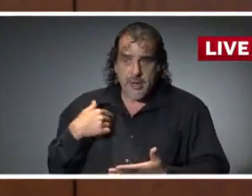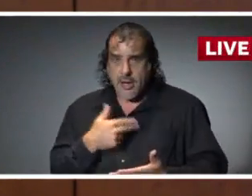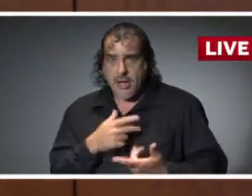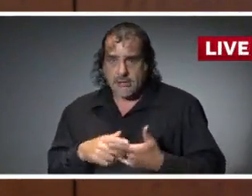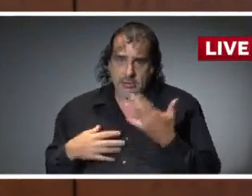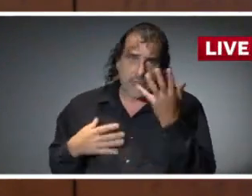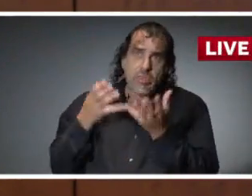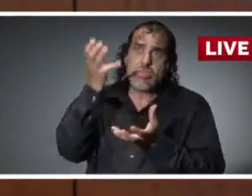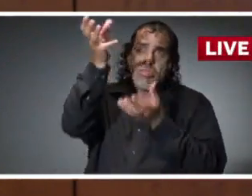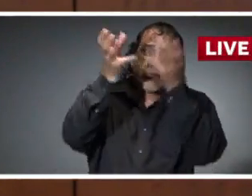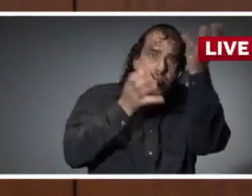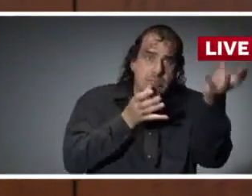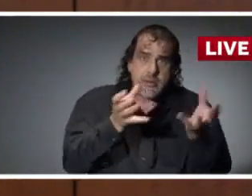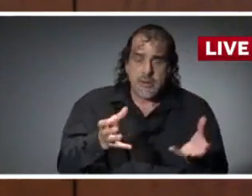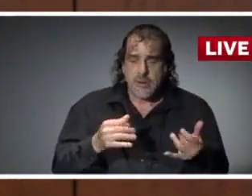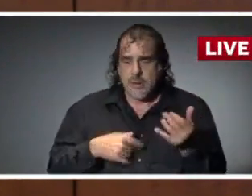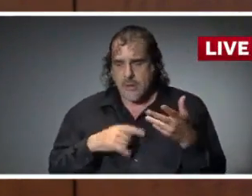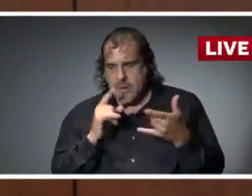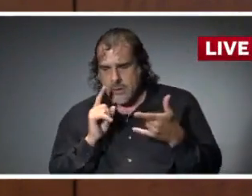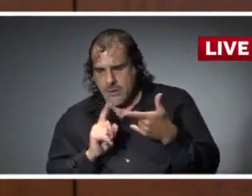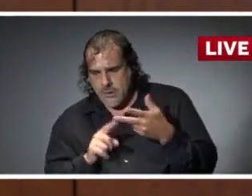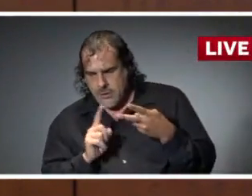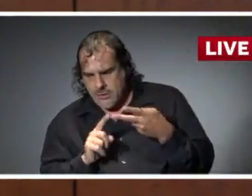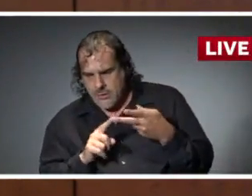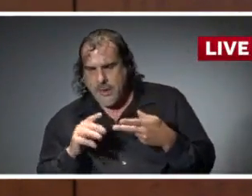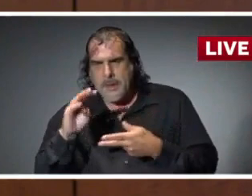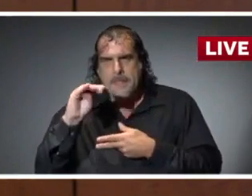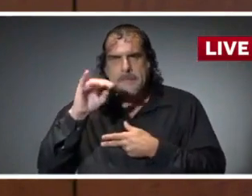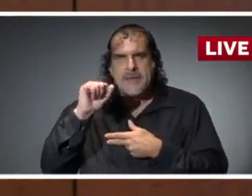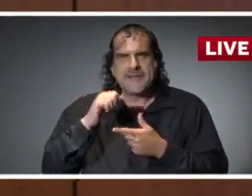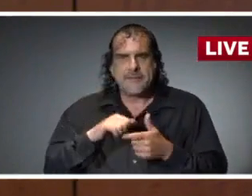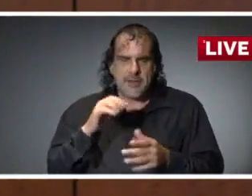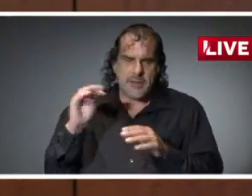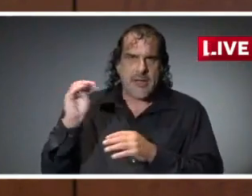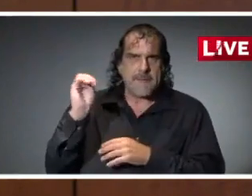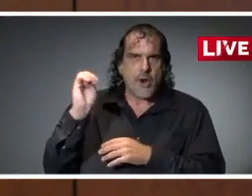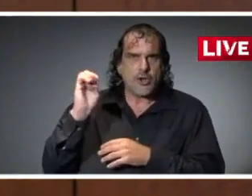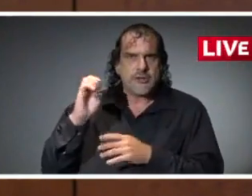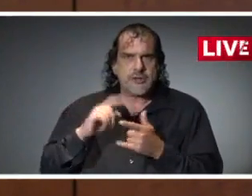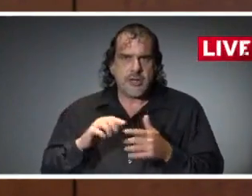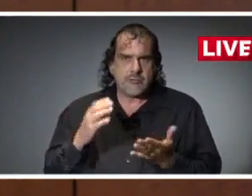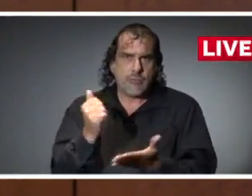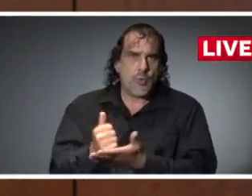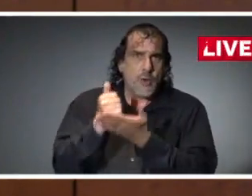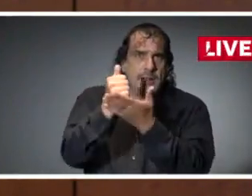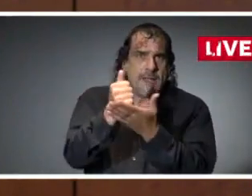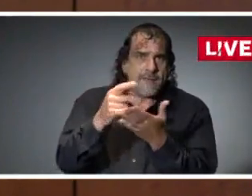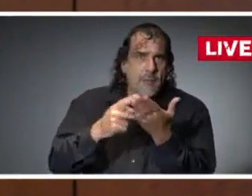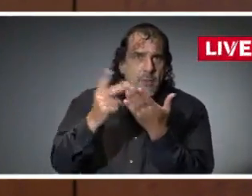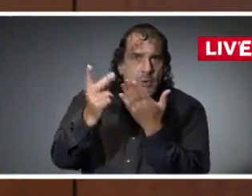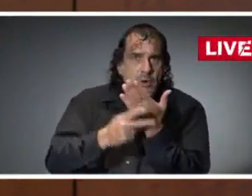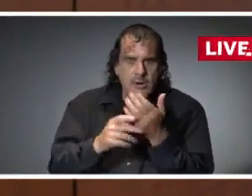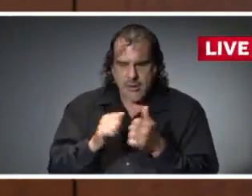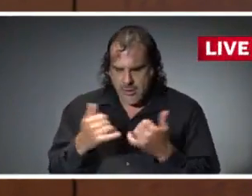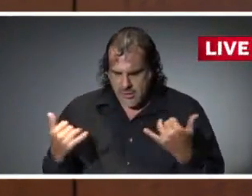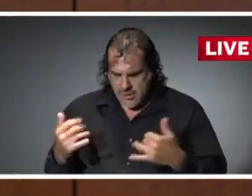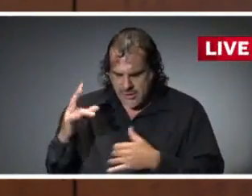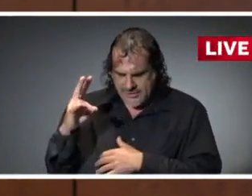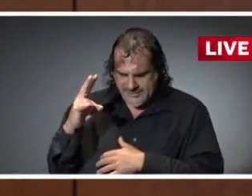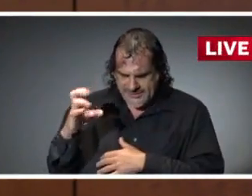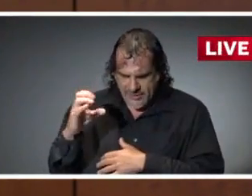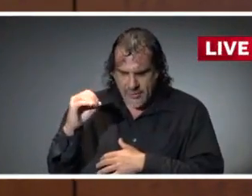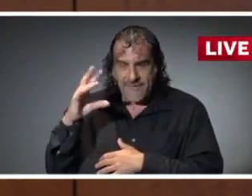that event. Finally, update on the Mississippi Emergency Relief Program. Total applications up to date, just over 700 at